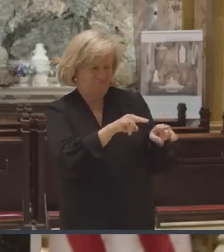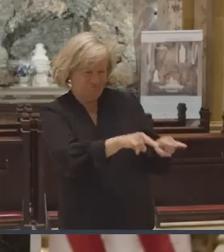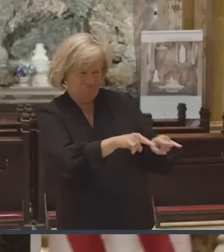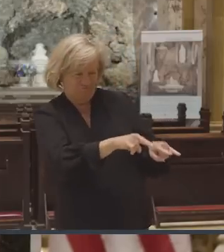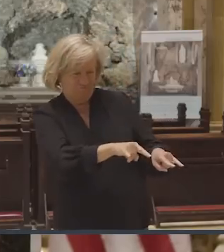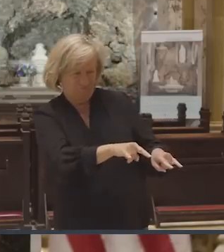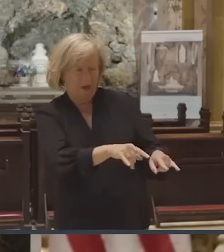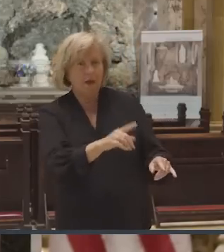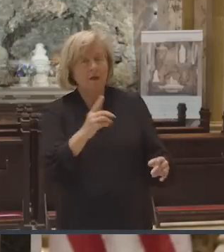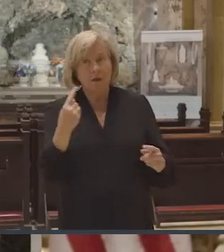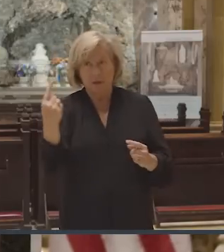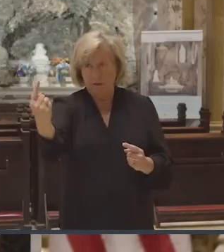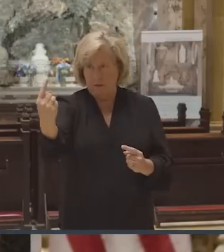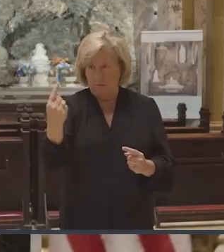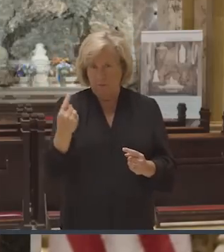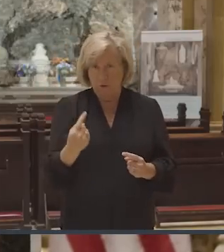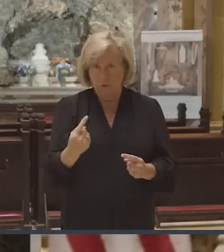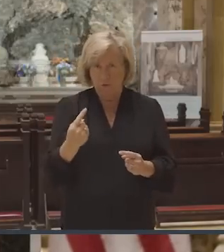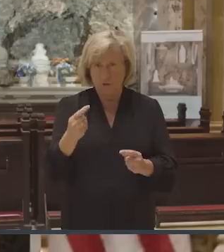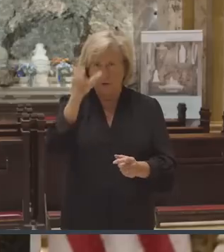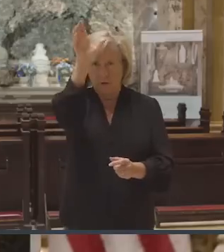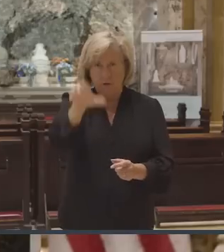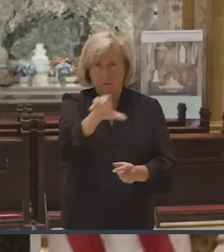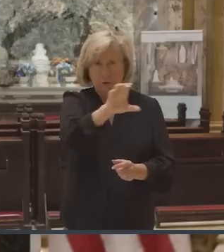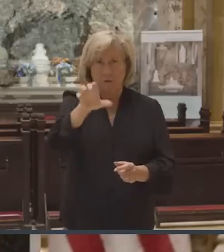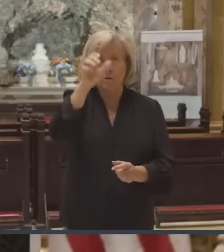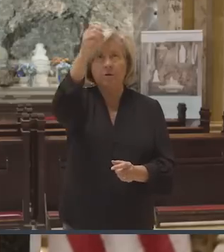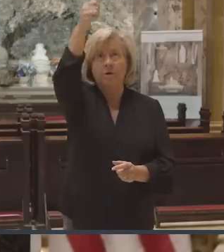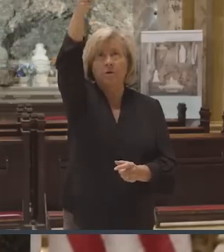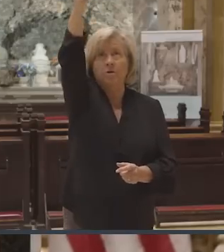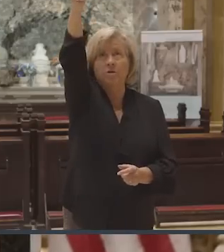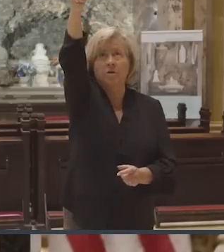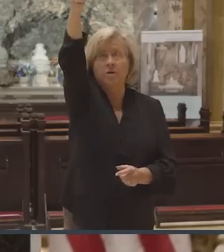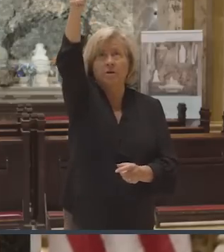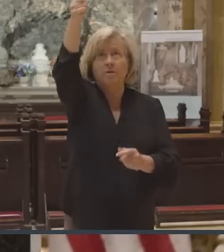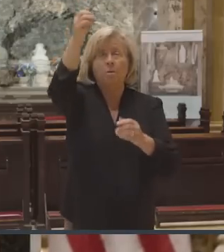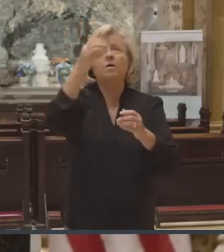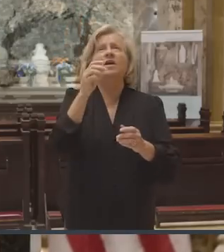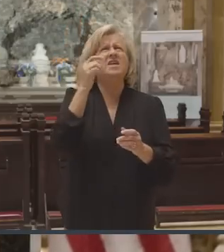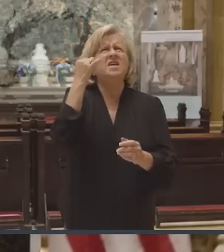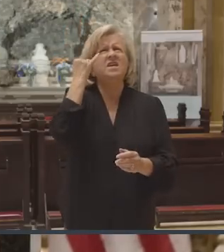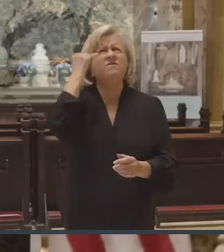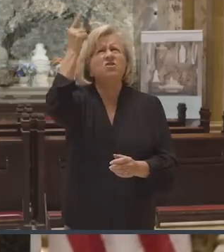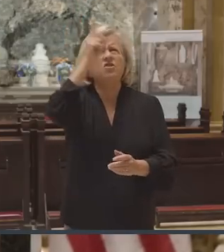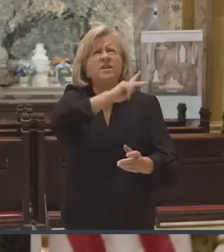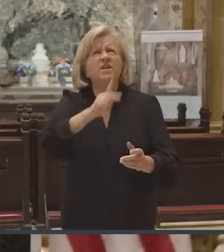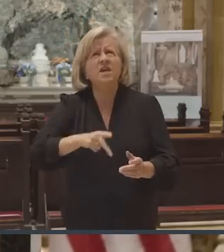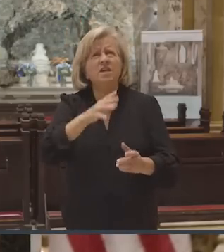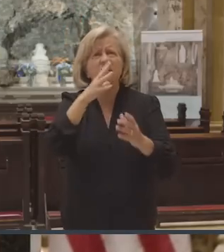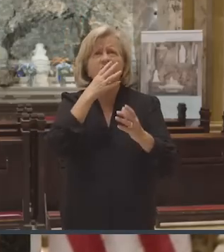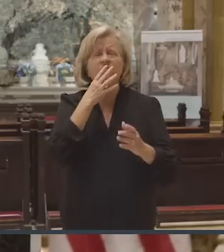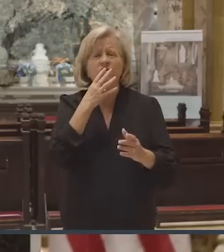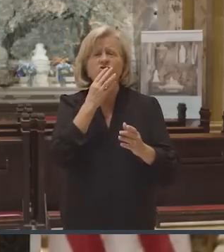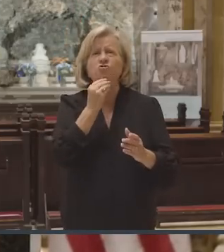As they approached to offer him wine, they called out, If you are the king of the Jews, save yourself.